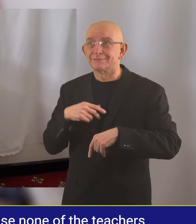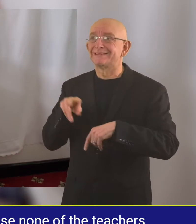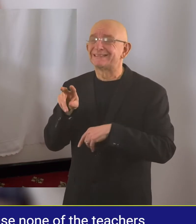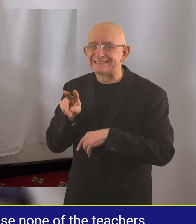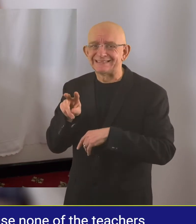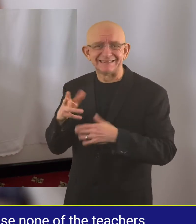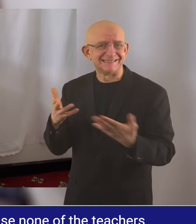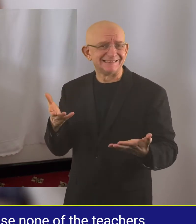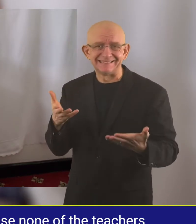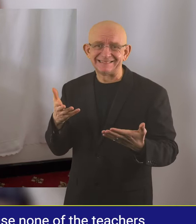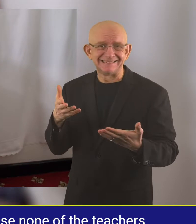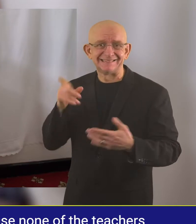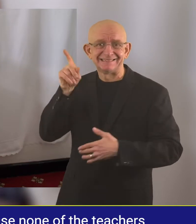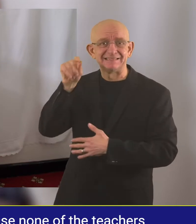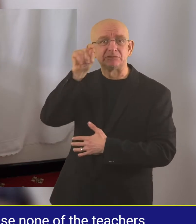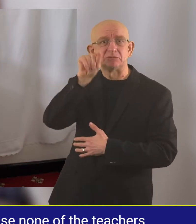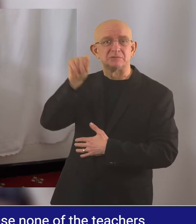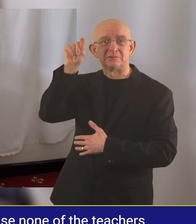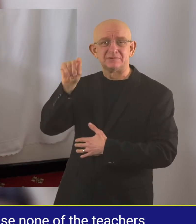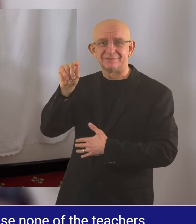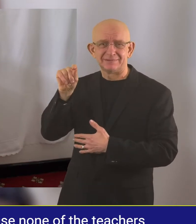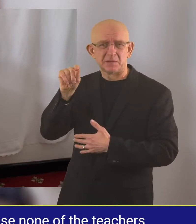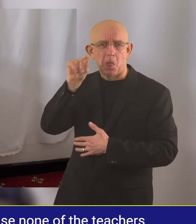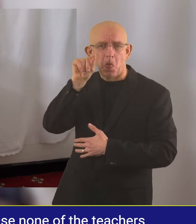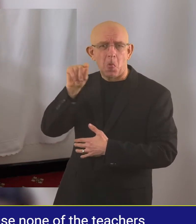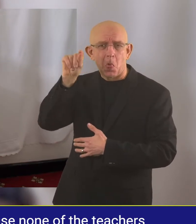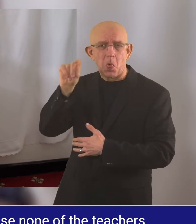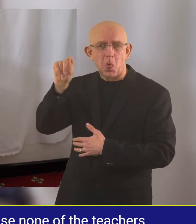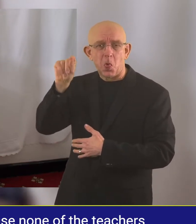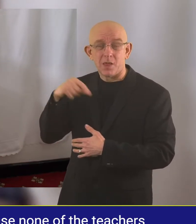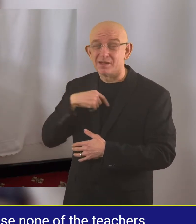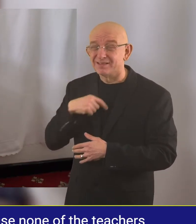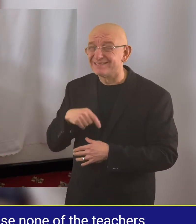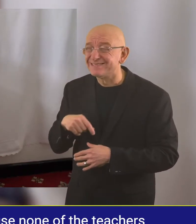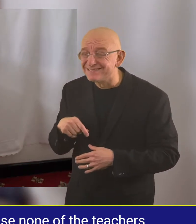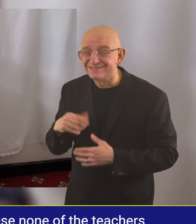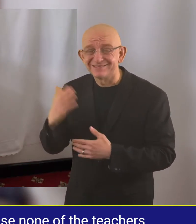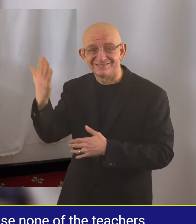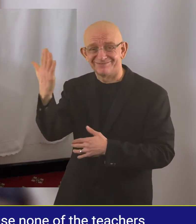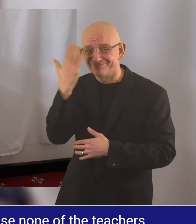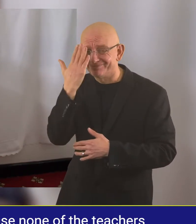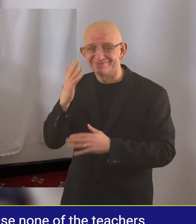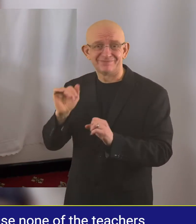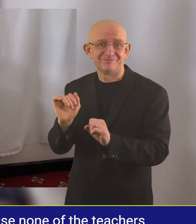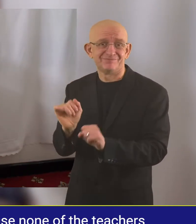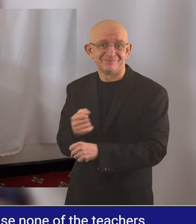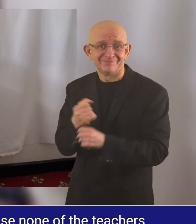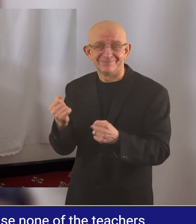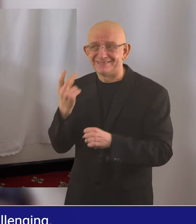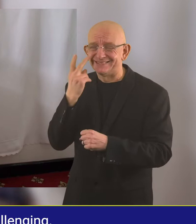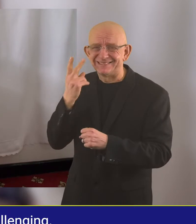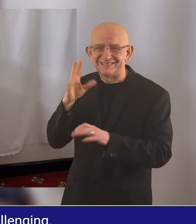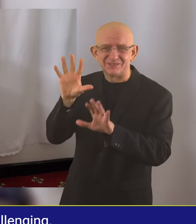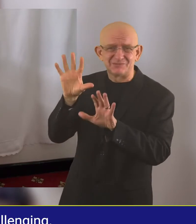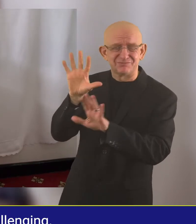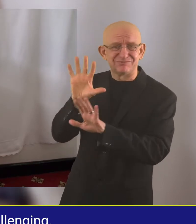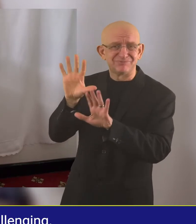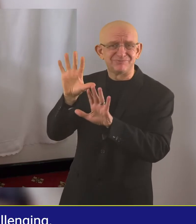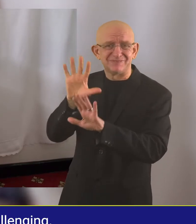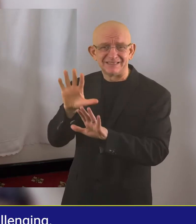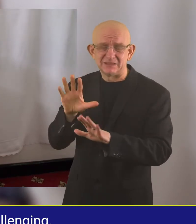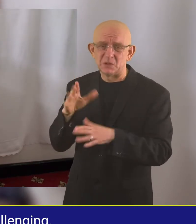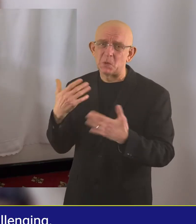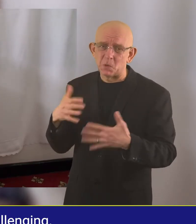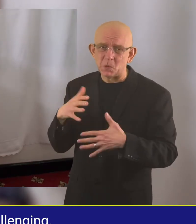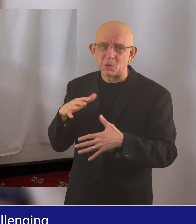also a challenge because none of the teachers cannot write a large print in handwriting in the blackboard. So it